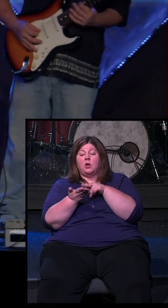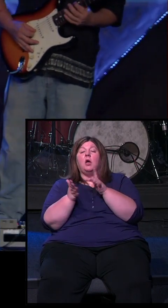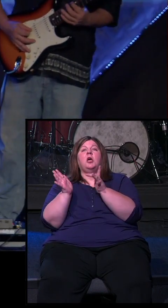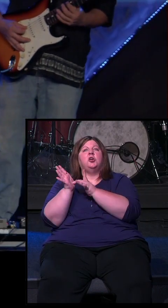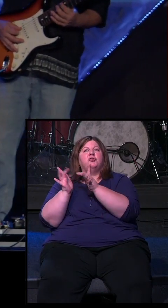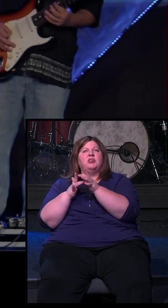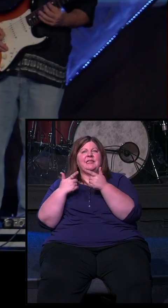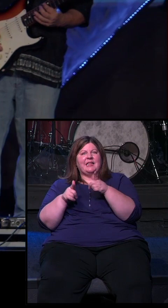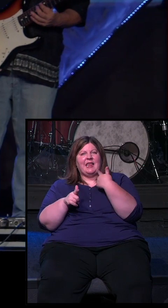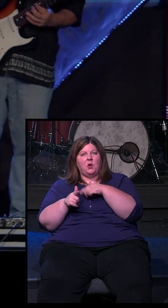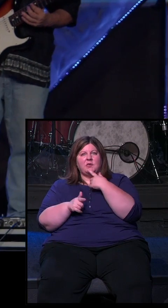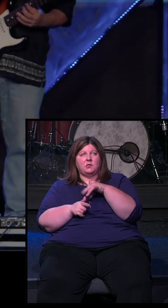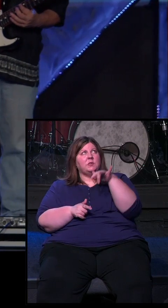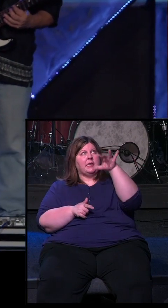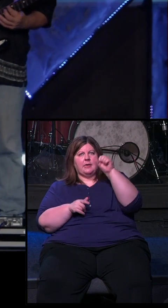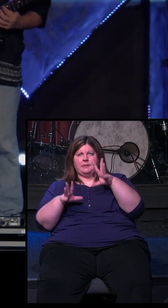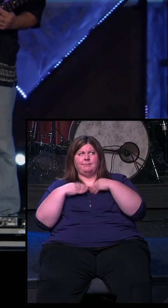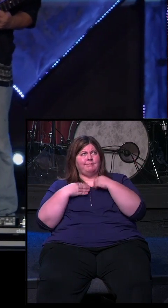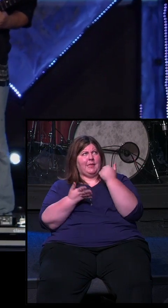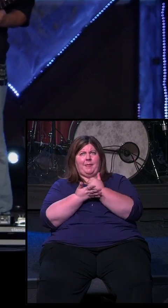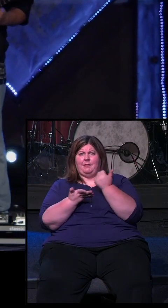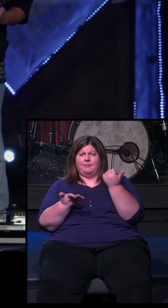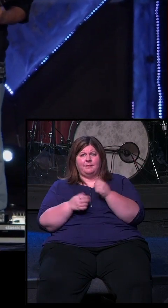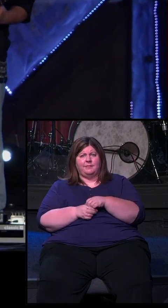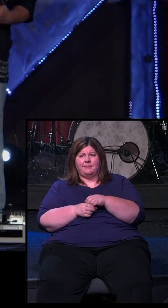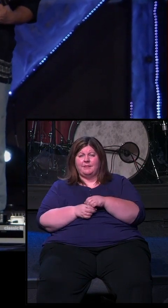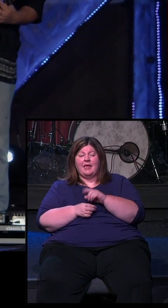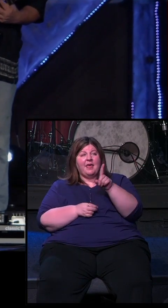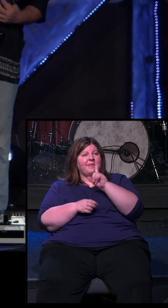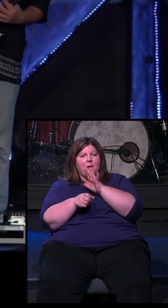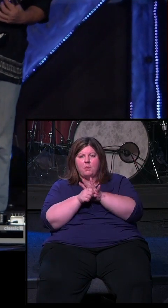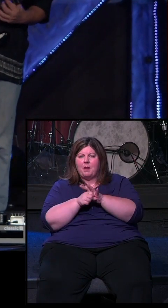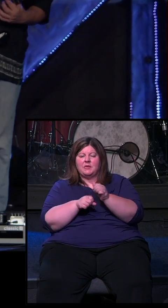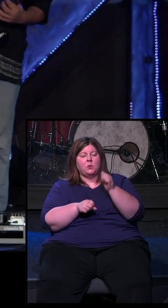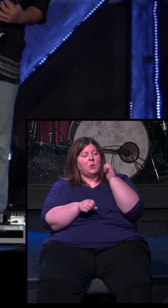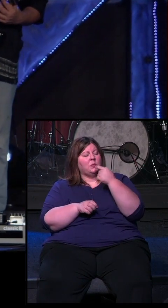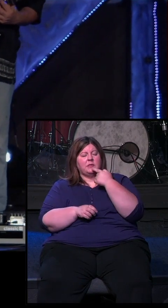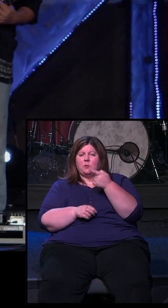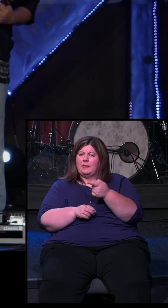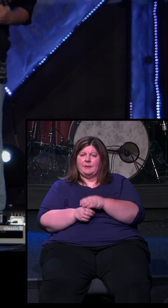Jesus Christ, because of what he did for us. And that promise will not let you down.